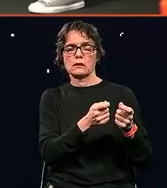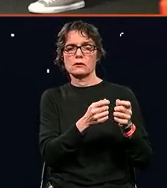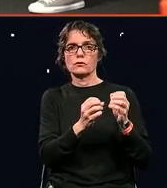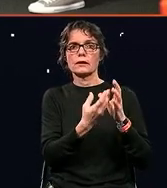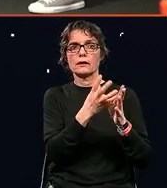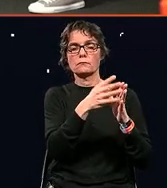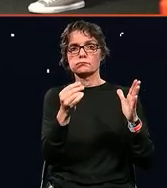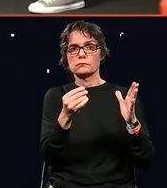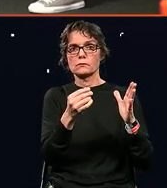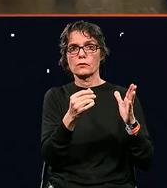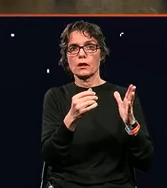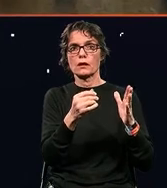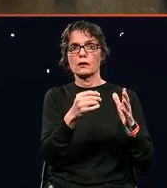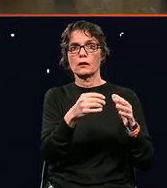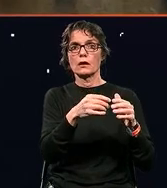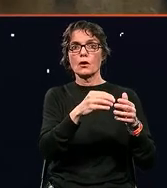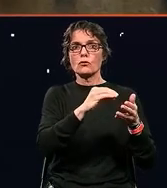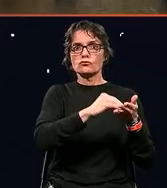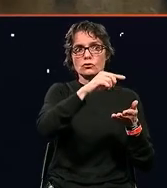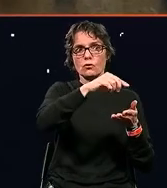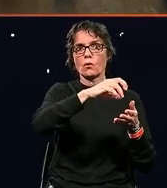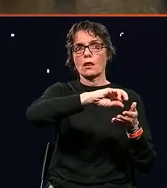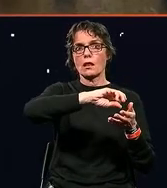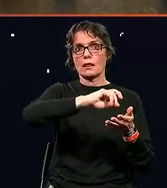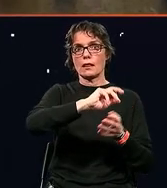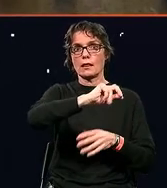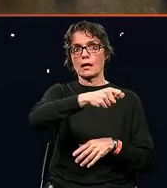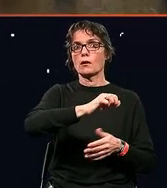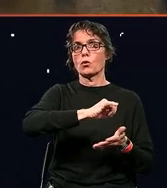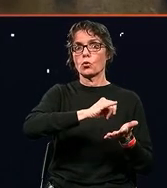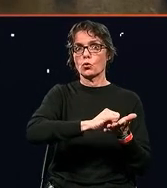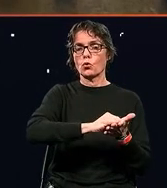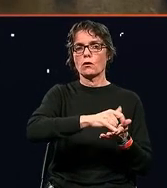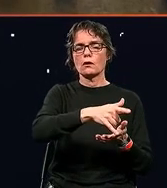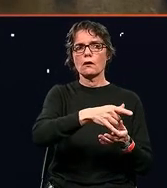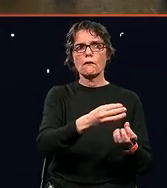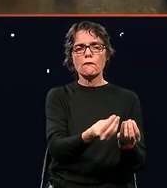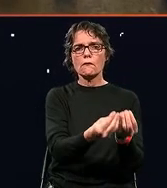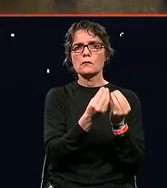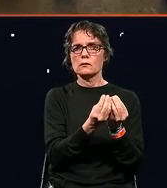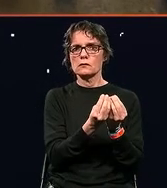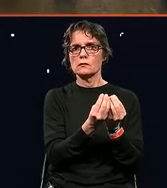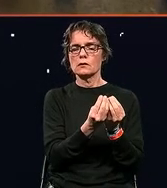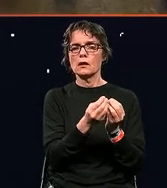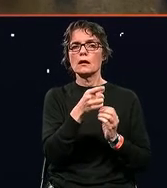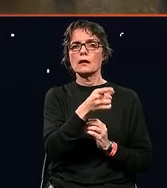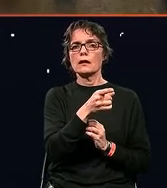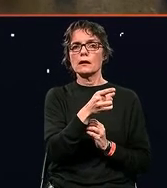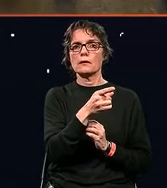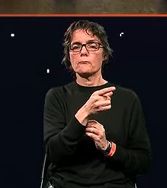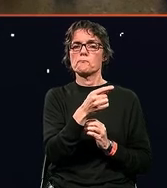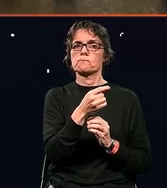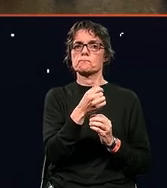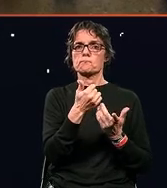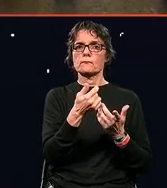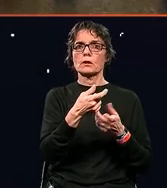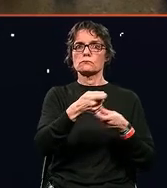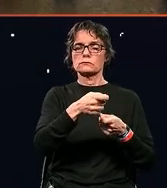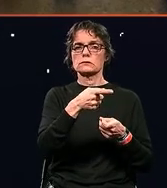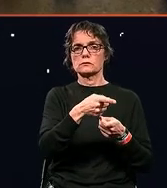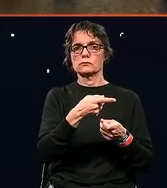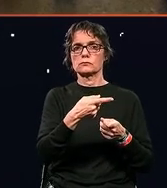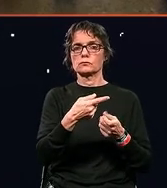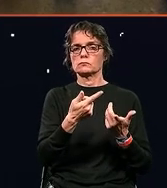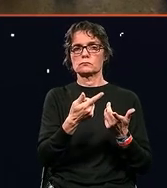of a New York office. And it worked out super well. So it became a profitable business from day